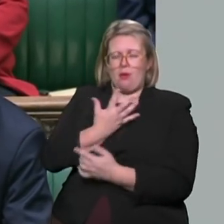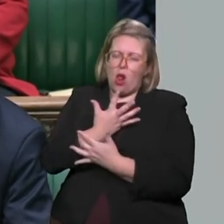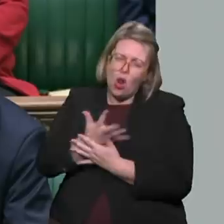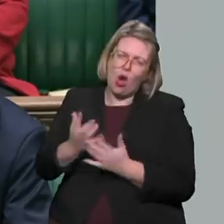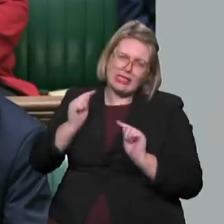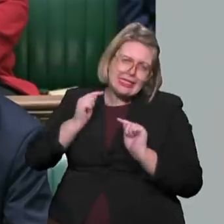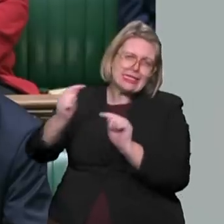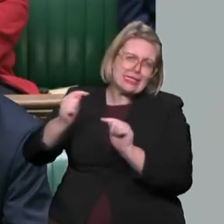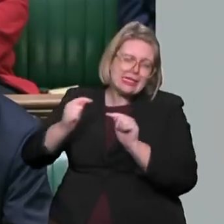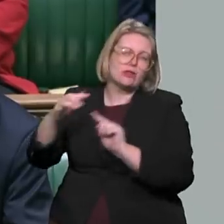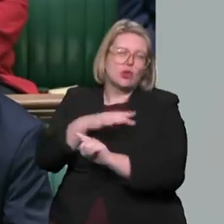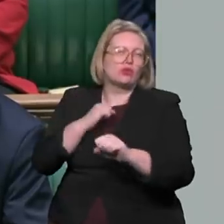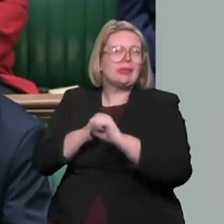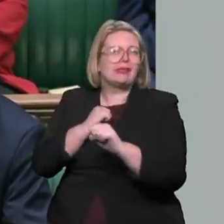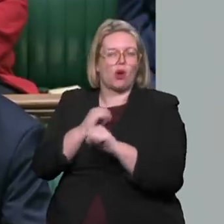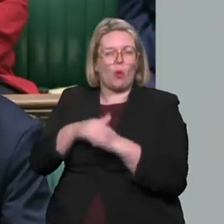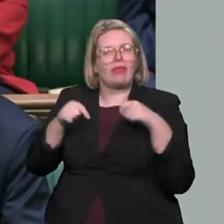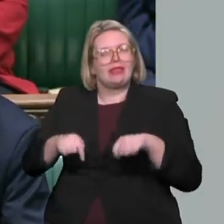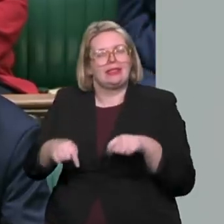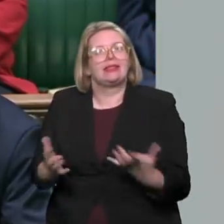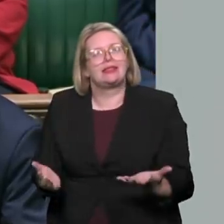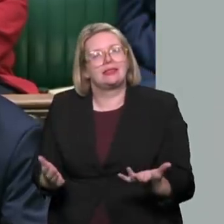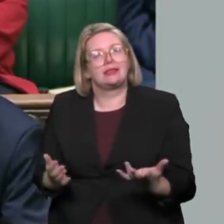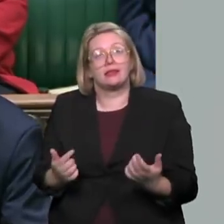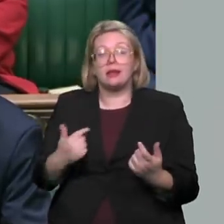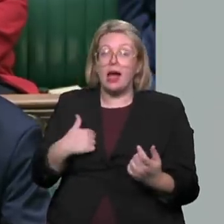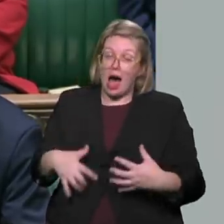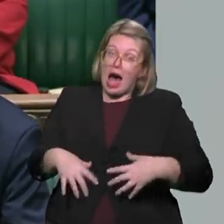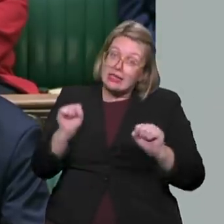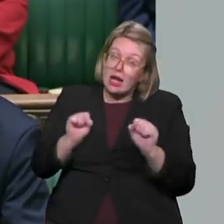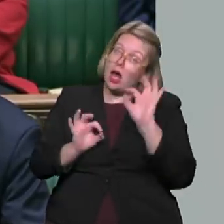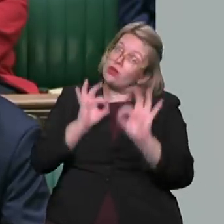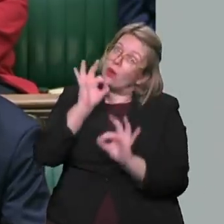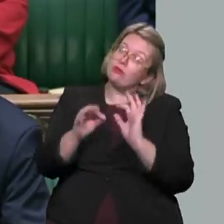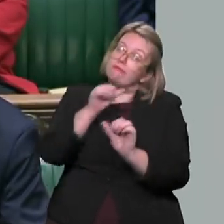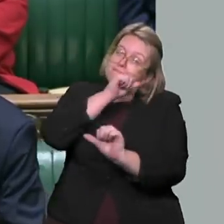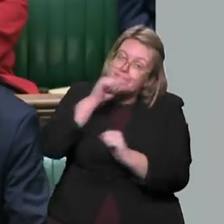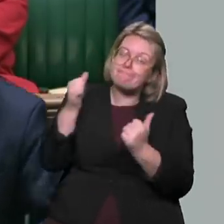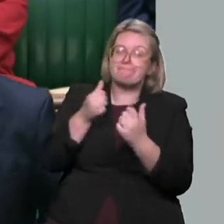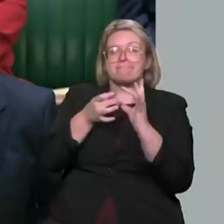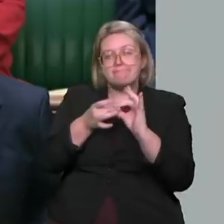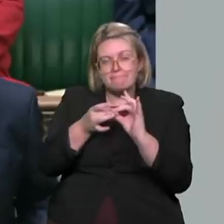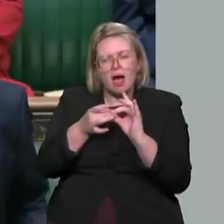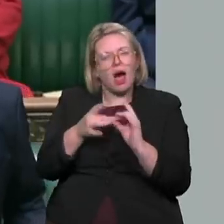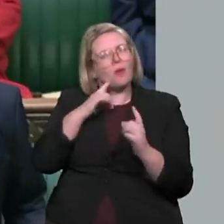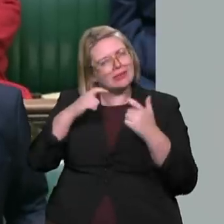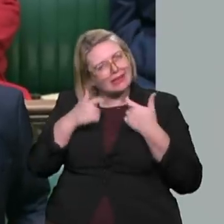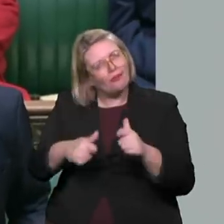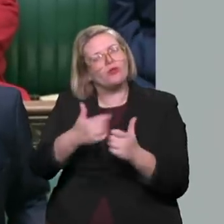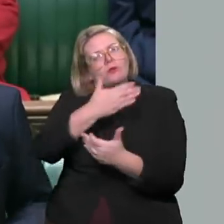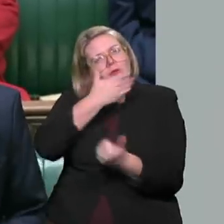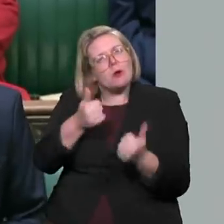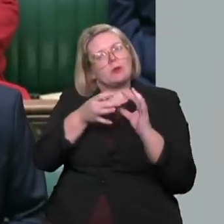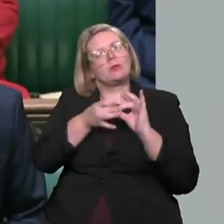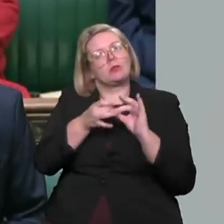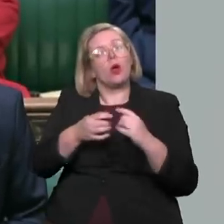companies on these issues. I have started collegiately and I will continue collegiately. We know what it takes, we can help.